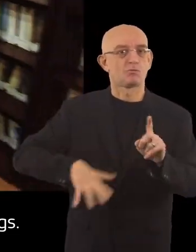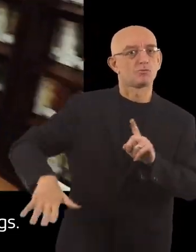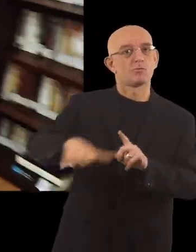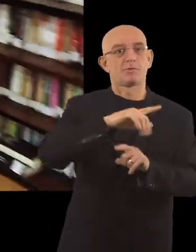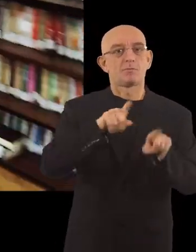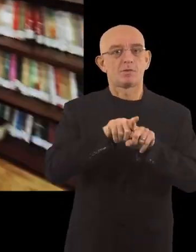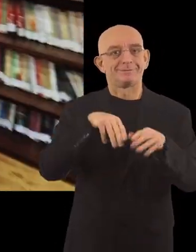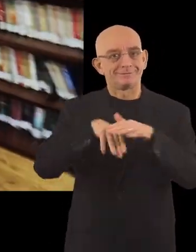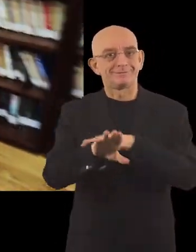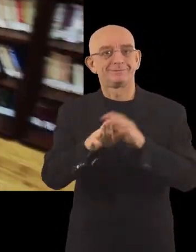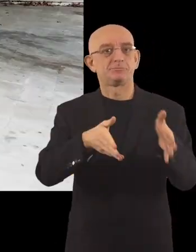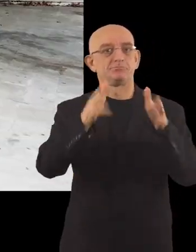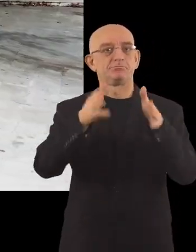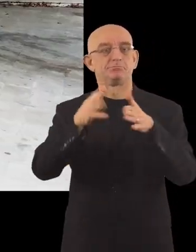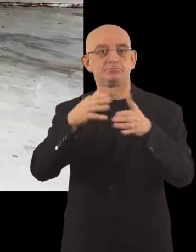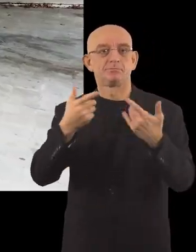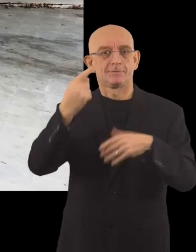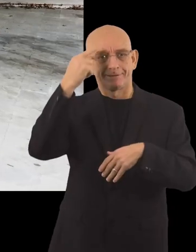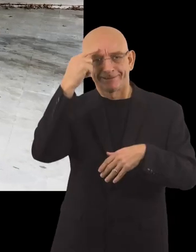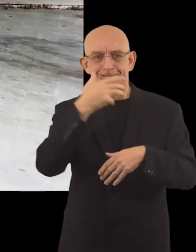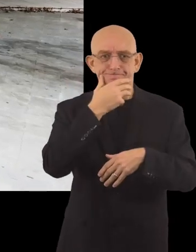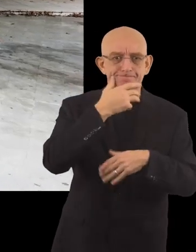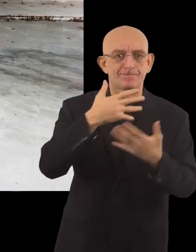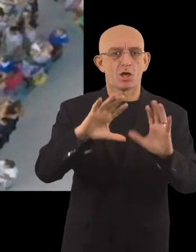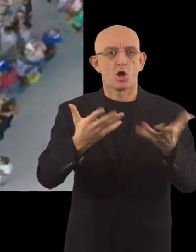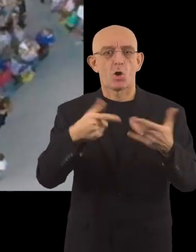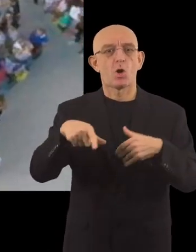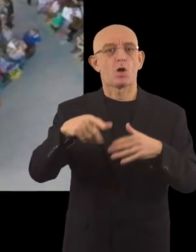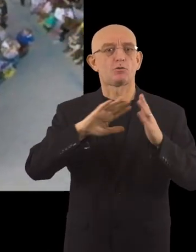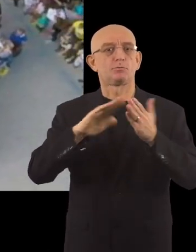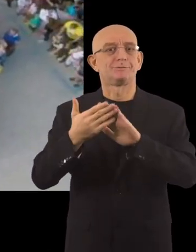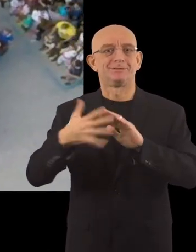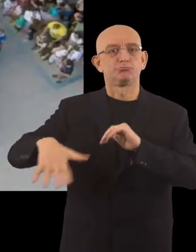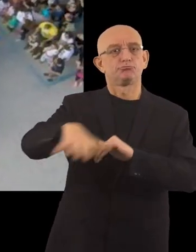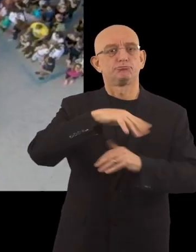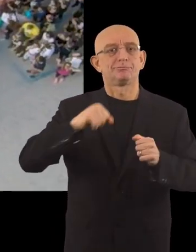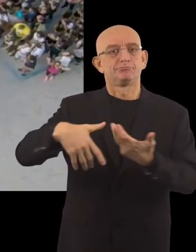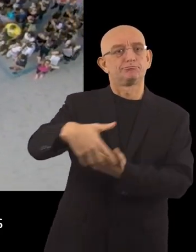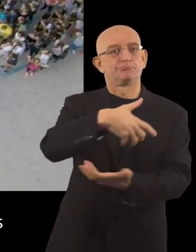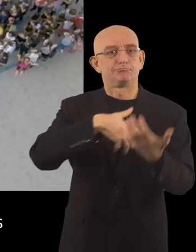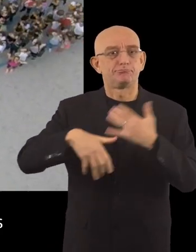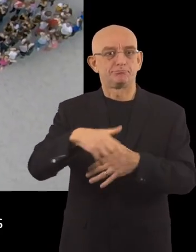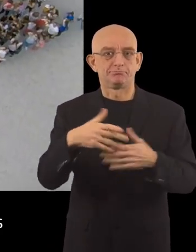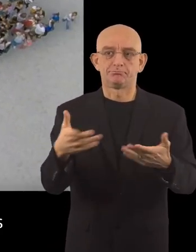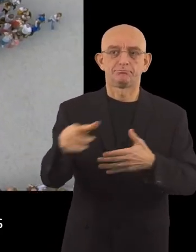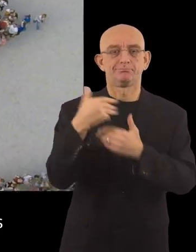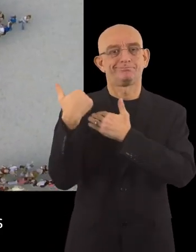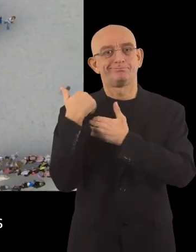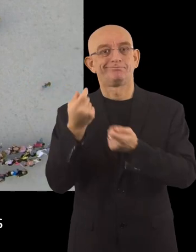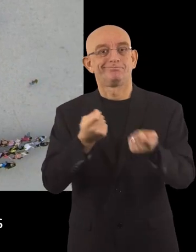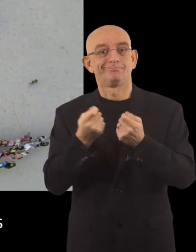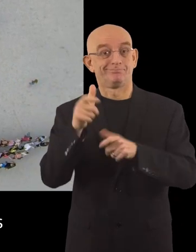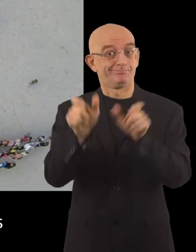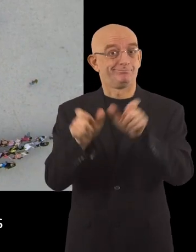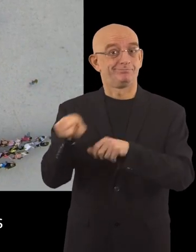buildings. Social initiatives such as the creation of a community and activity centre run for and by persons